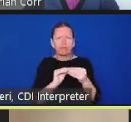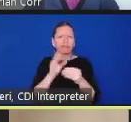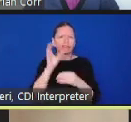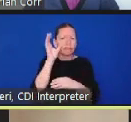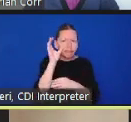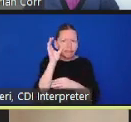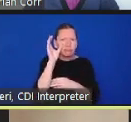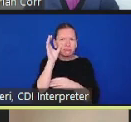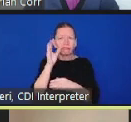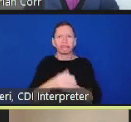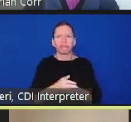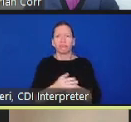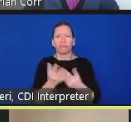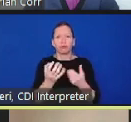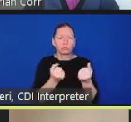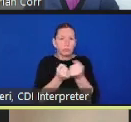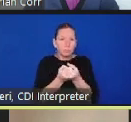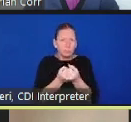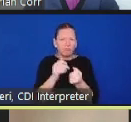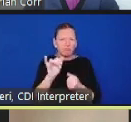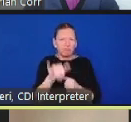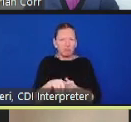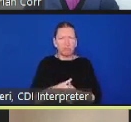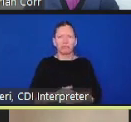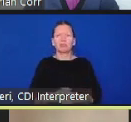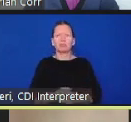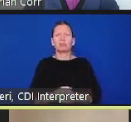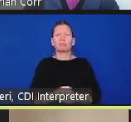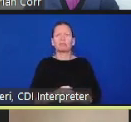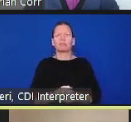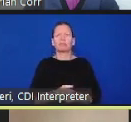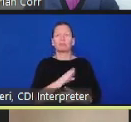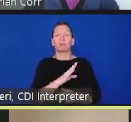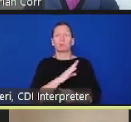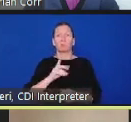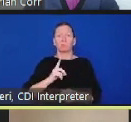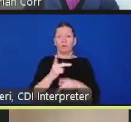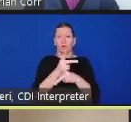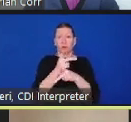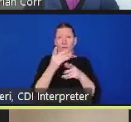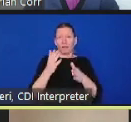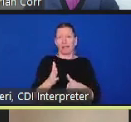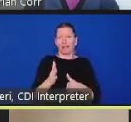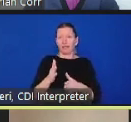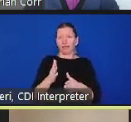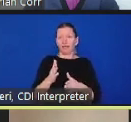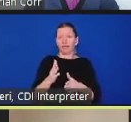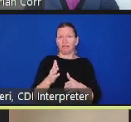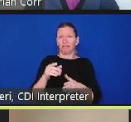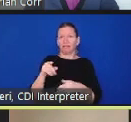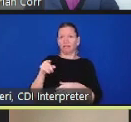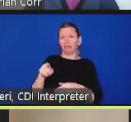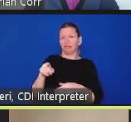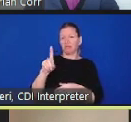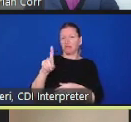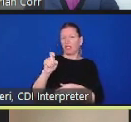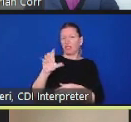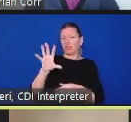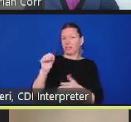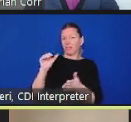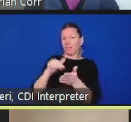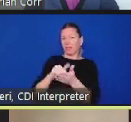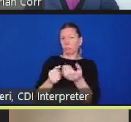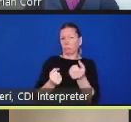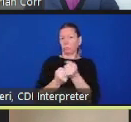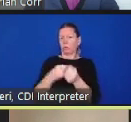Board of Supervisors allocated $150,000 to support this work. We need to be deliberate,